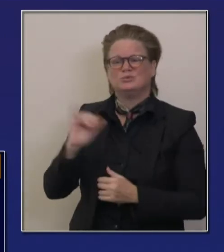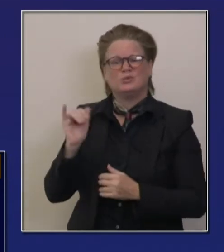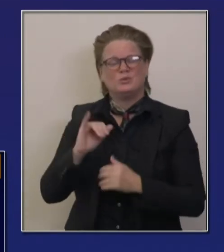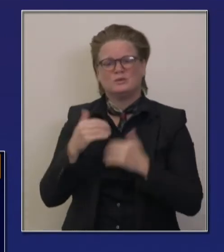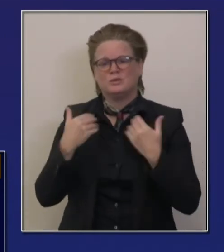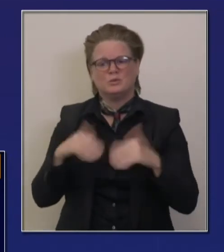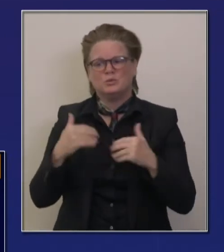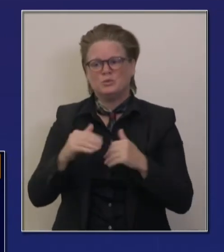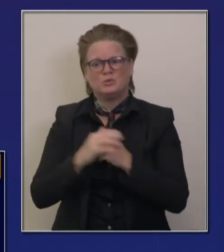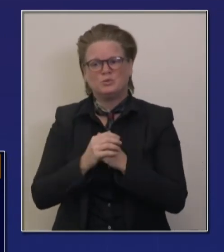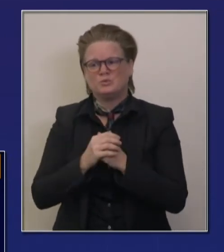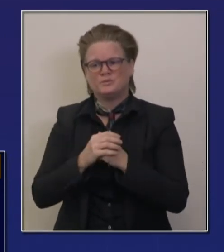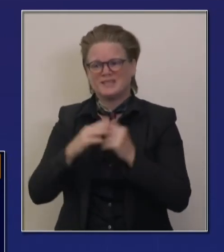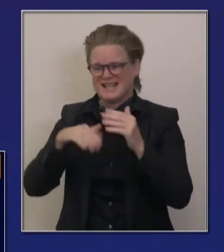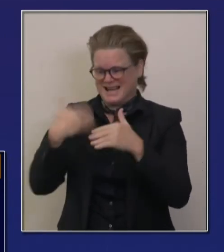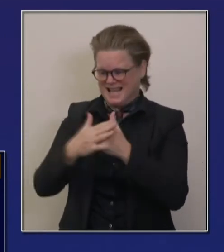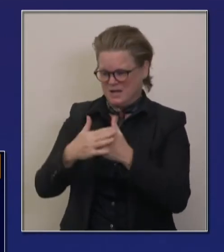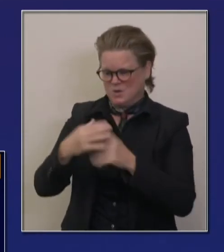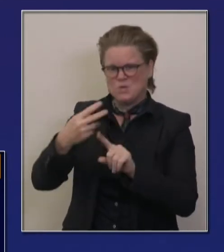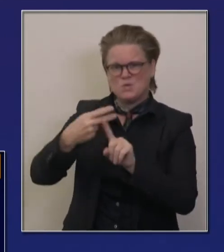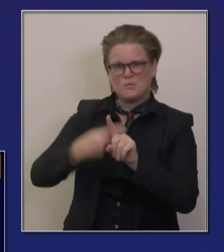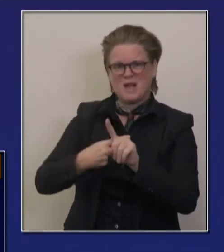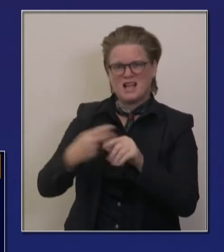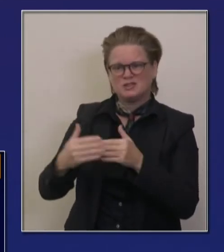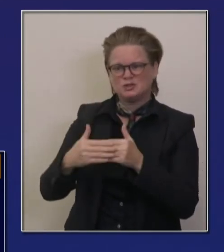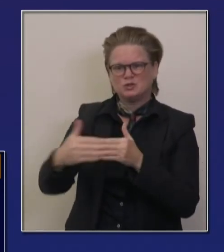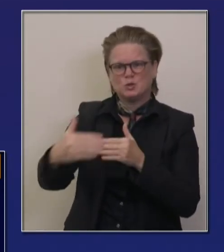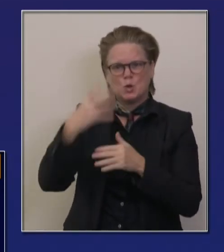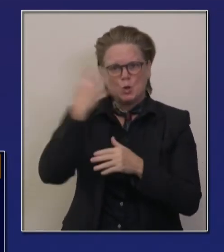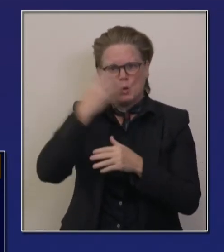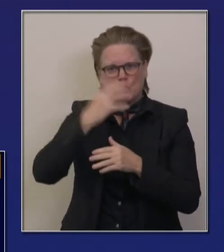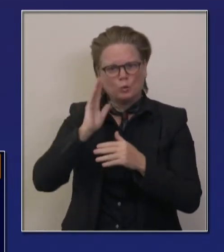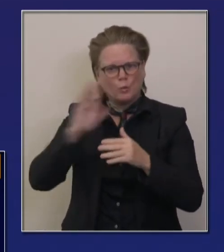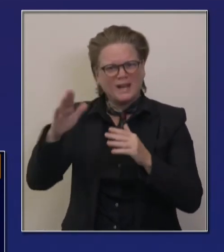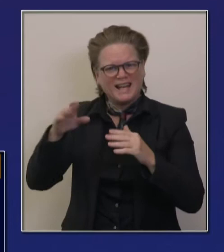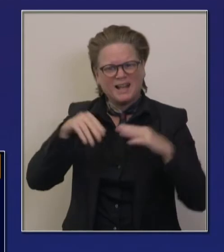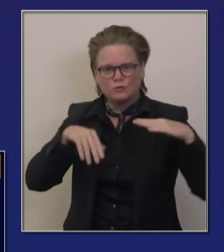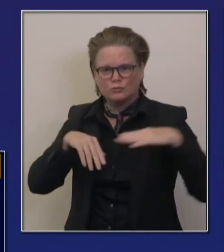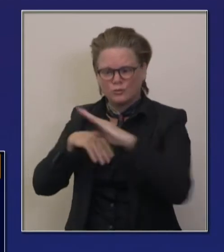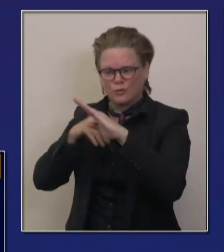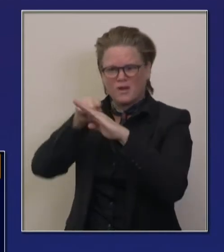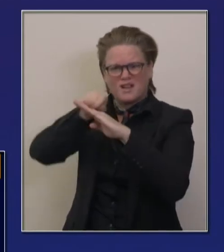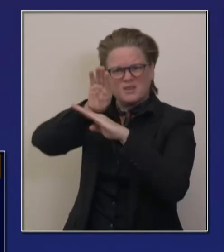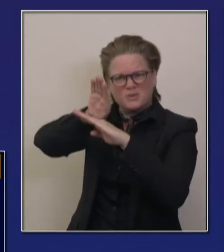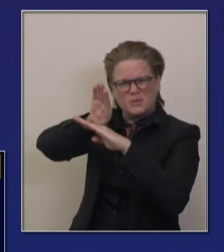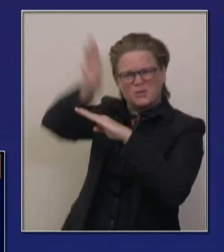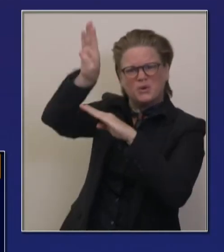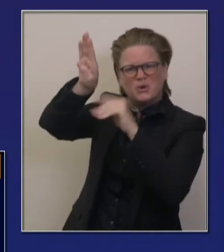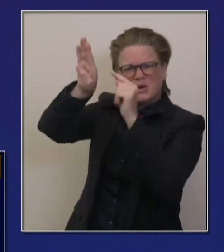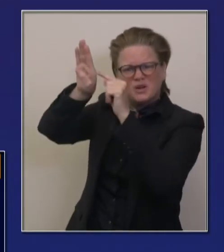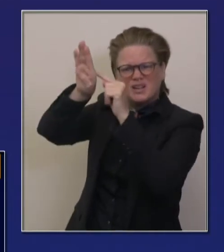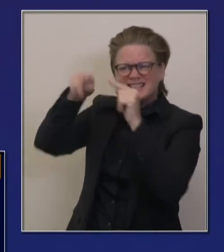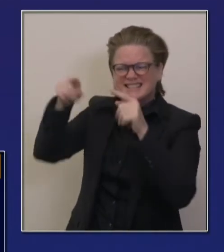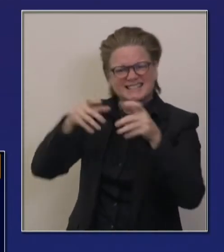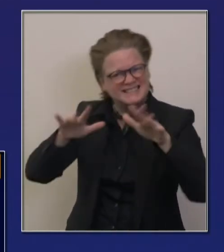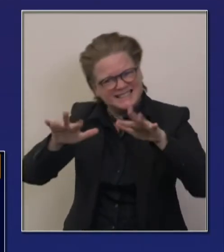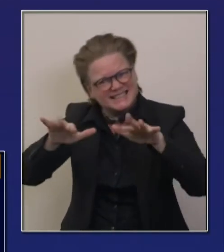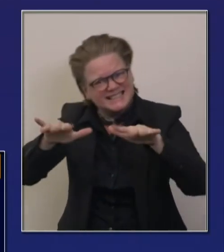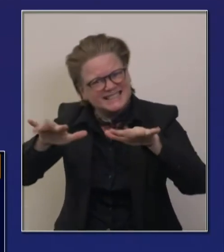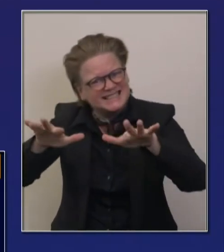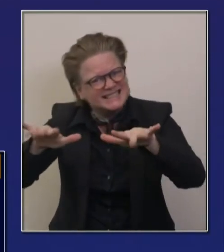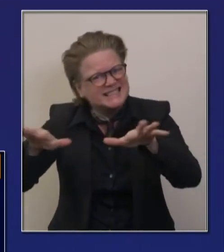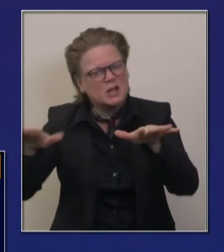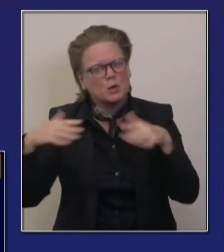next six to eight weeks. And with that last slide, I wanted to introduce you to someone who's very familiar, at least in Northern California, Tomas